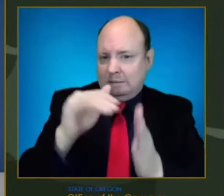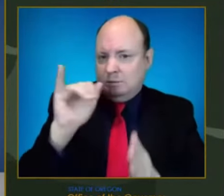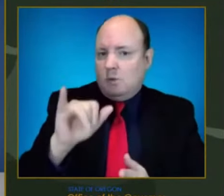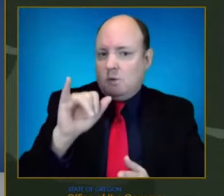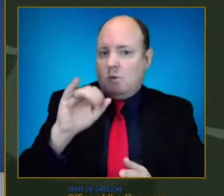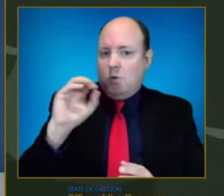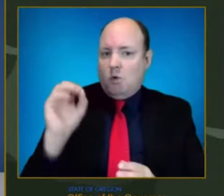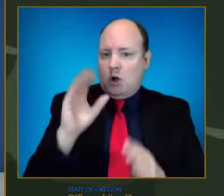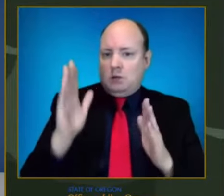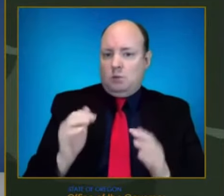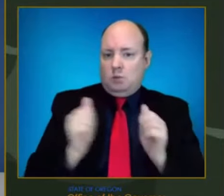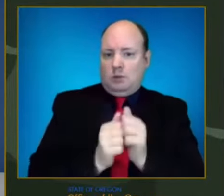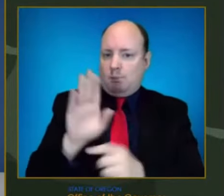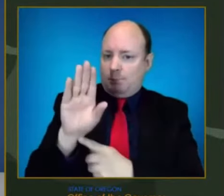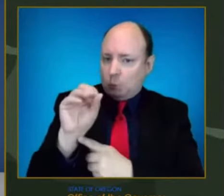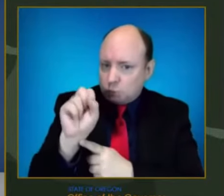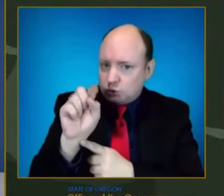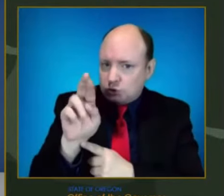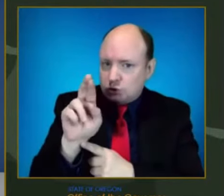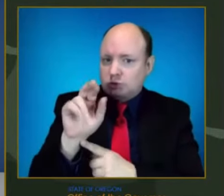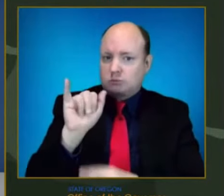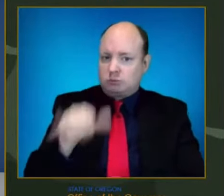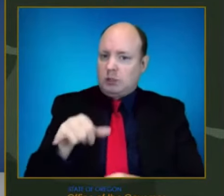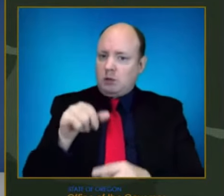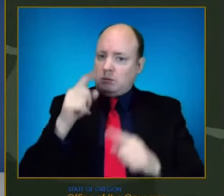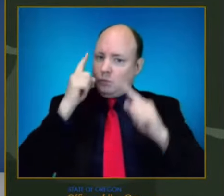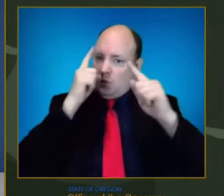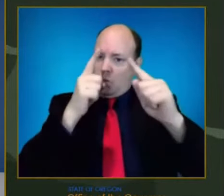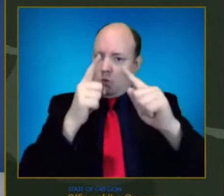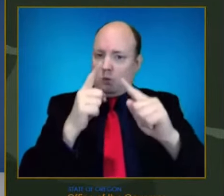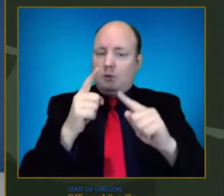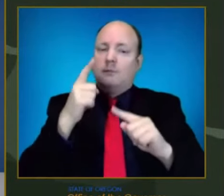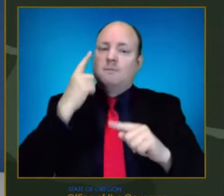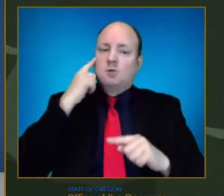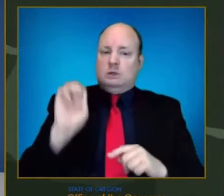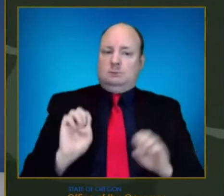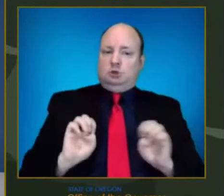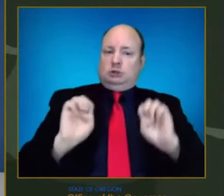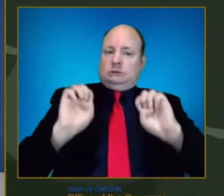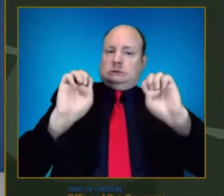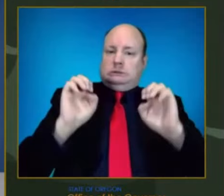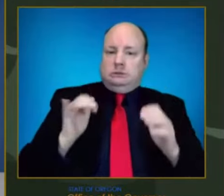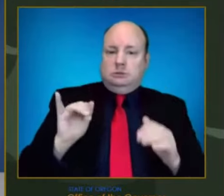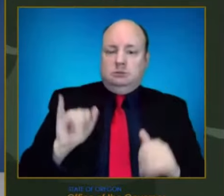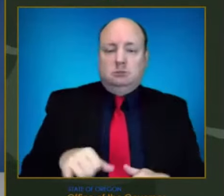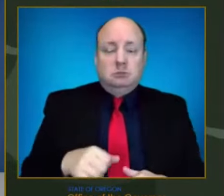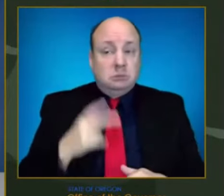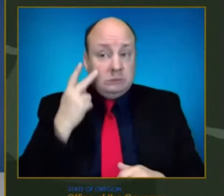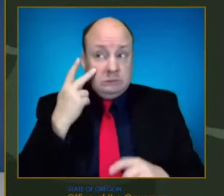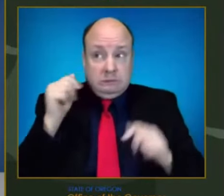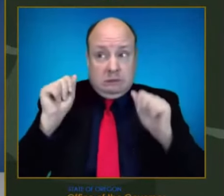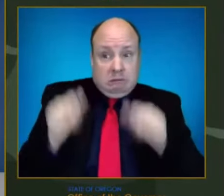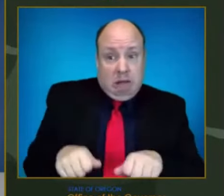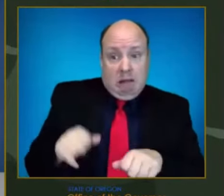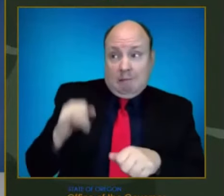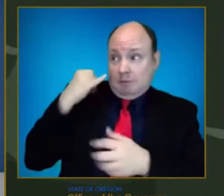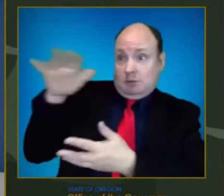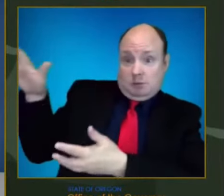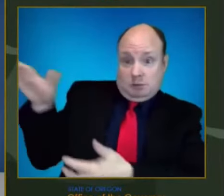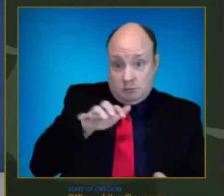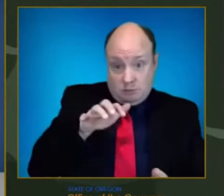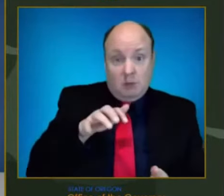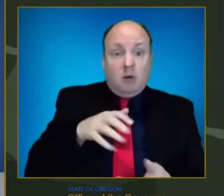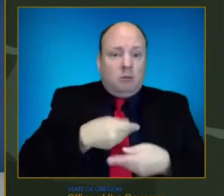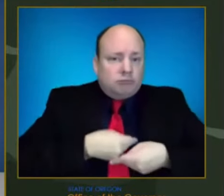attainable. We have enough doses. We will bolster staffing for our vaccinators. The only question is demand. We need every